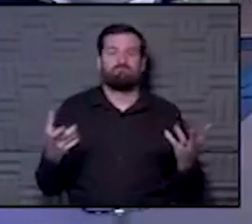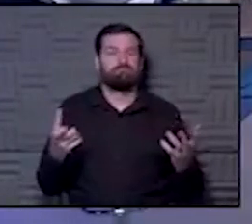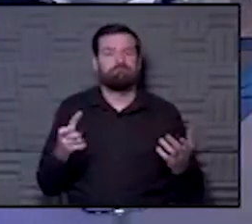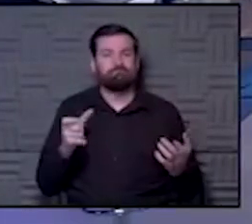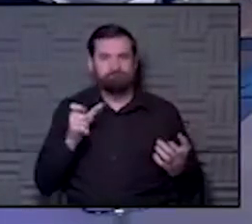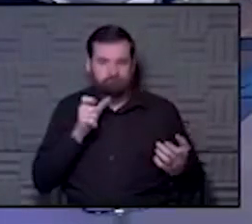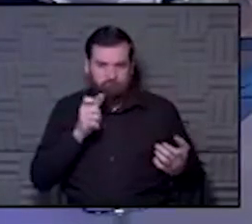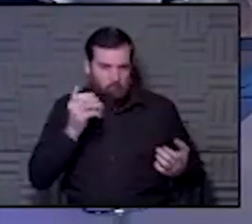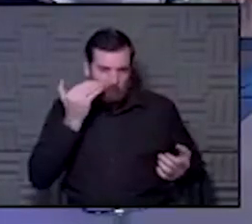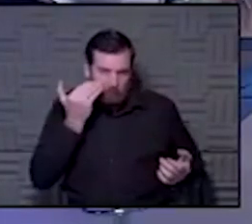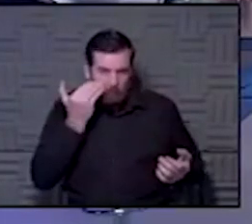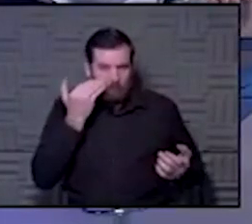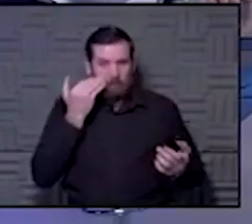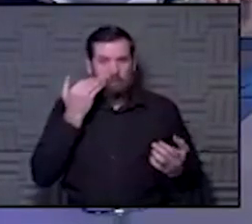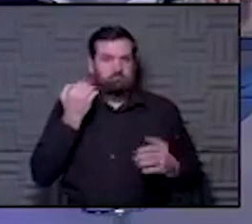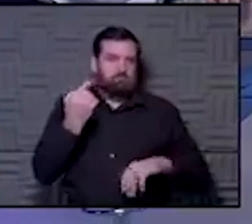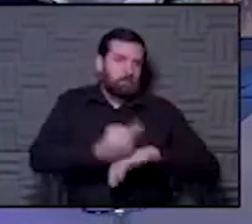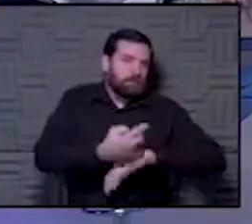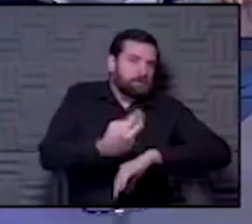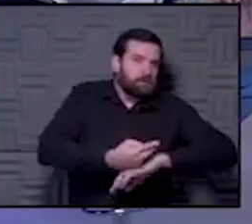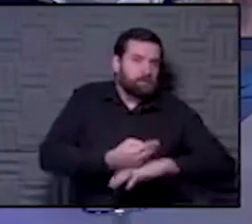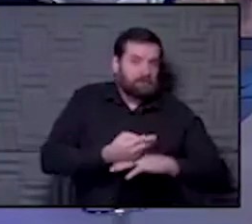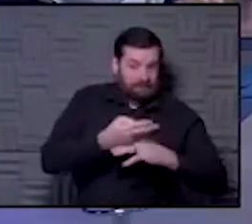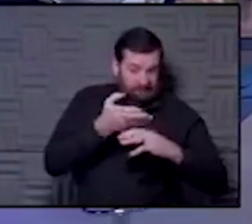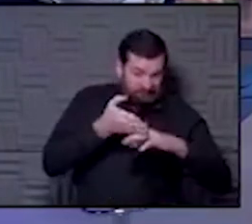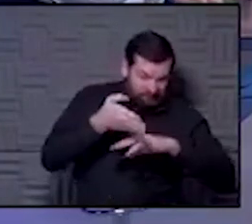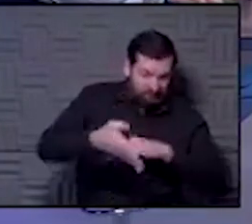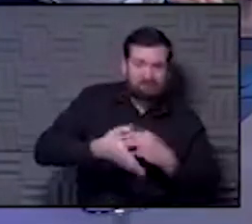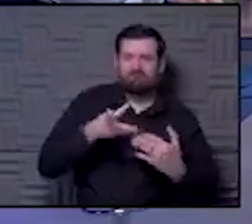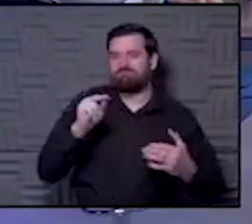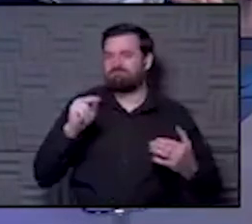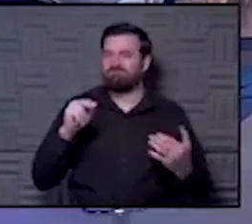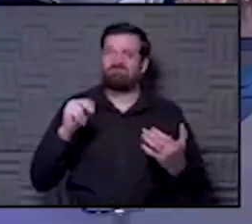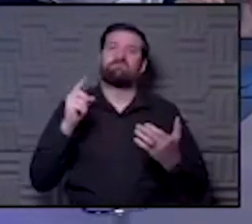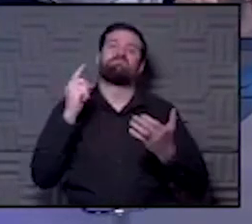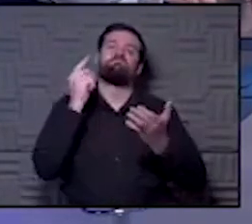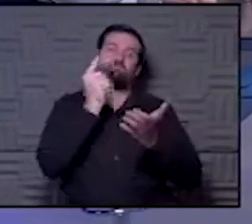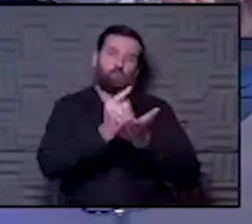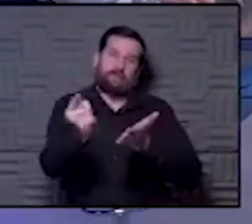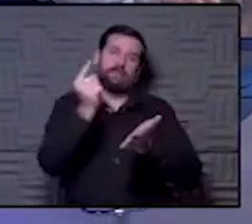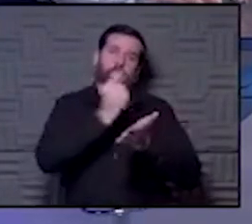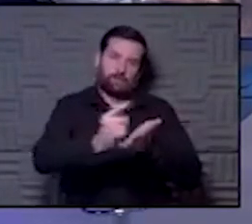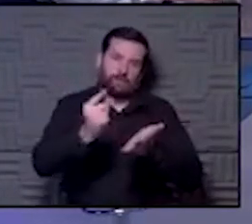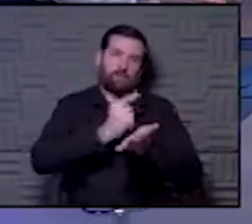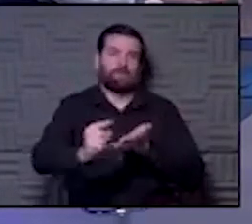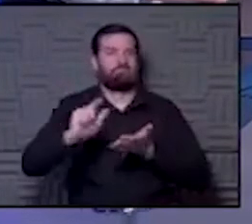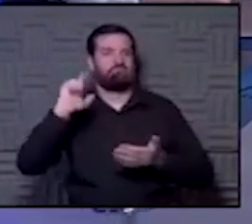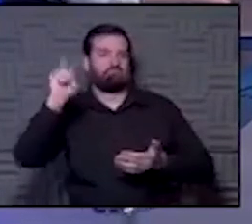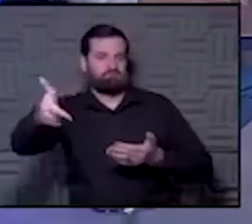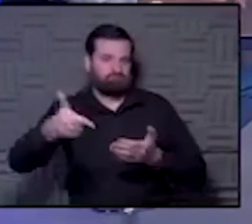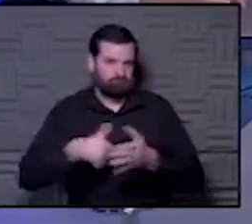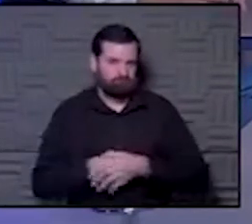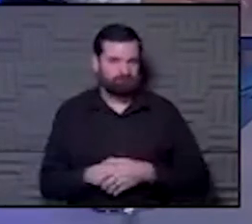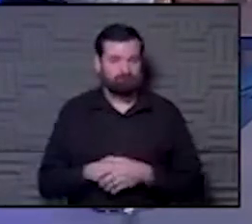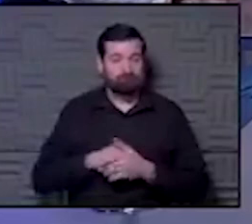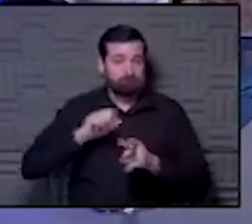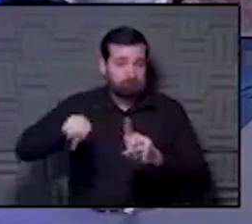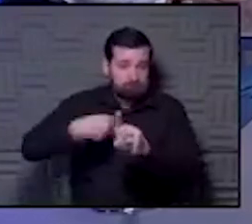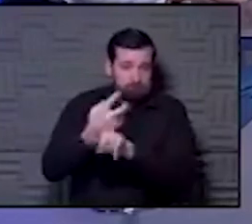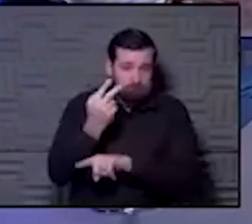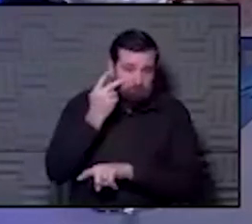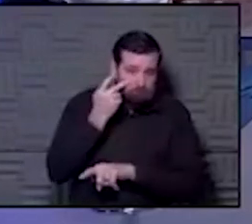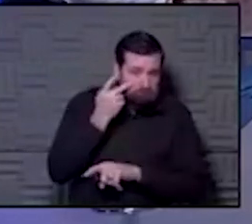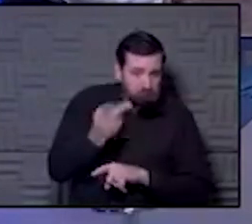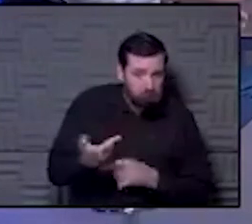one or two days afterward. It is a week process, a week-by-week. And the only way we can really know is by looking